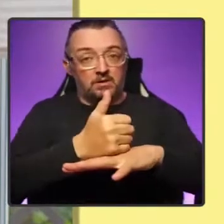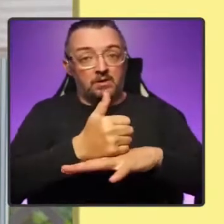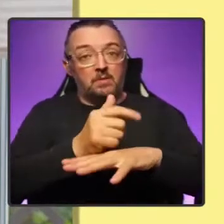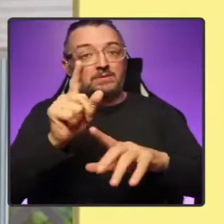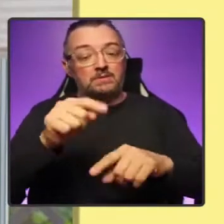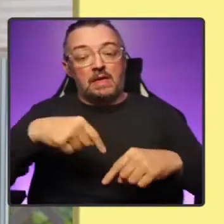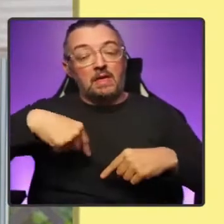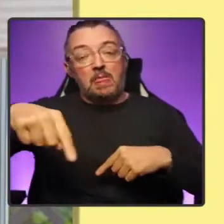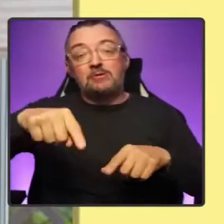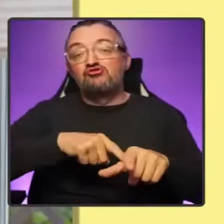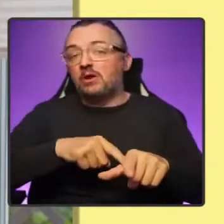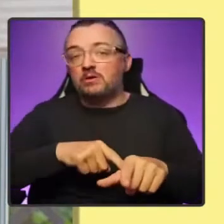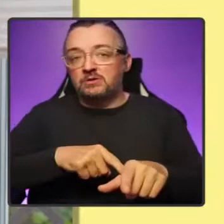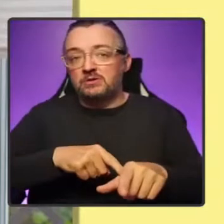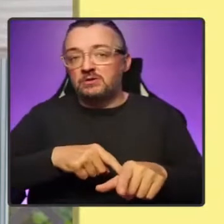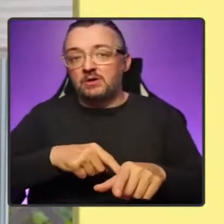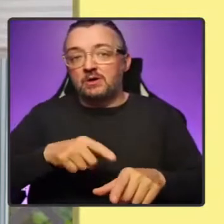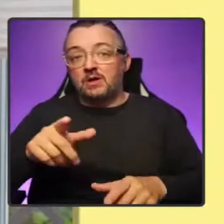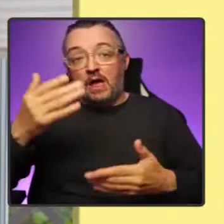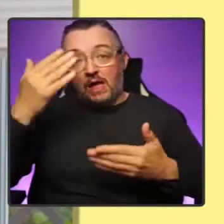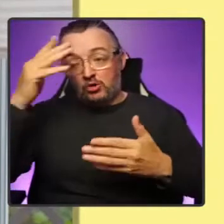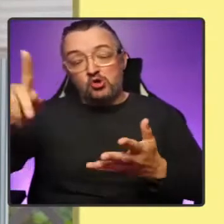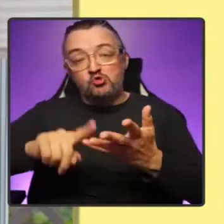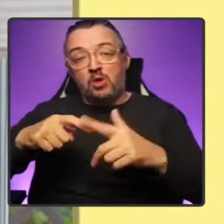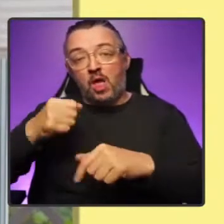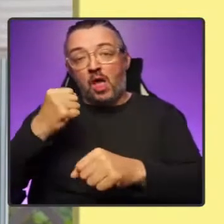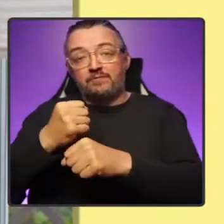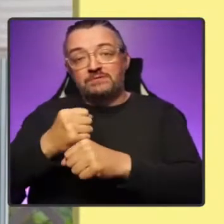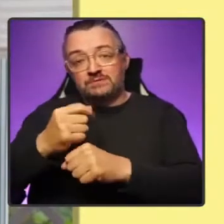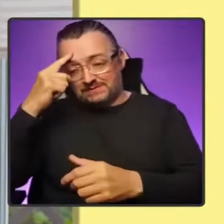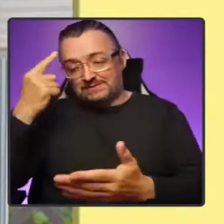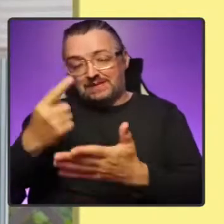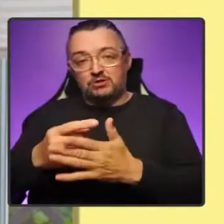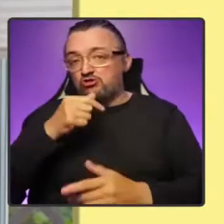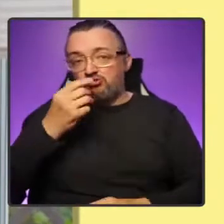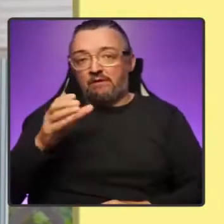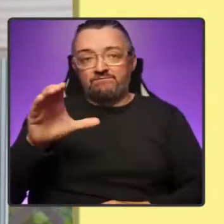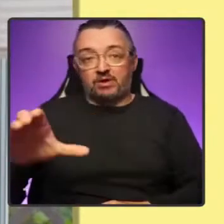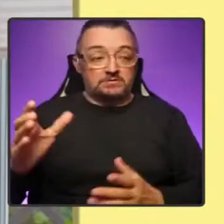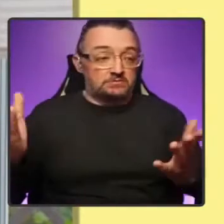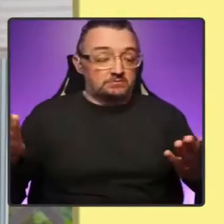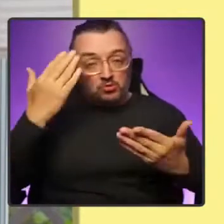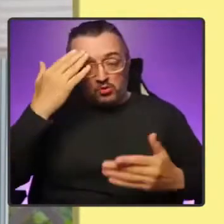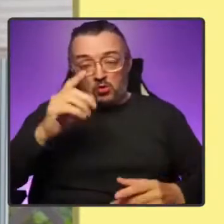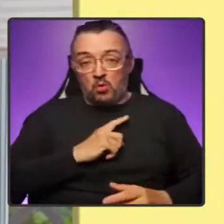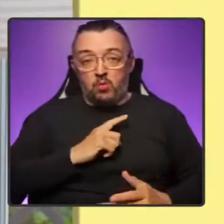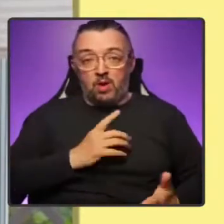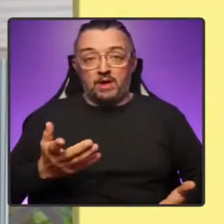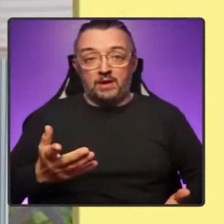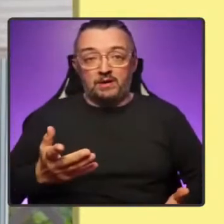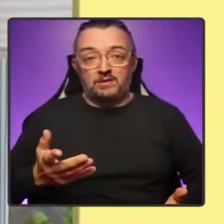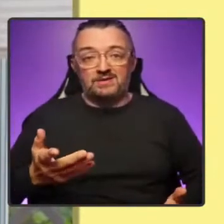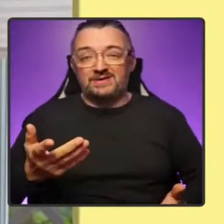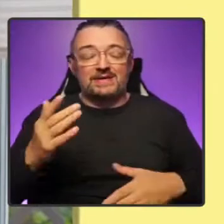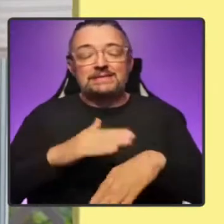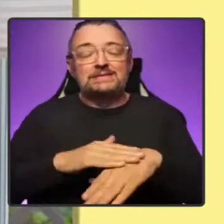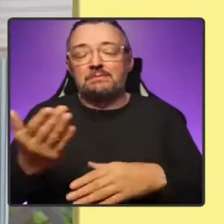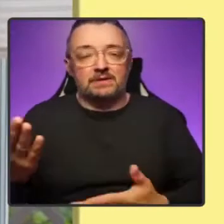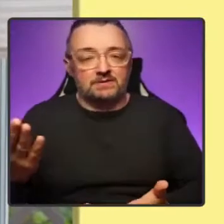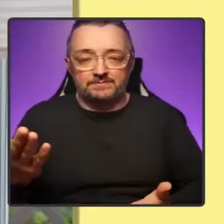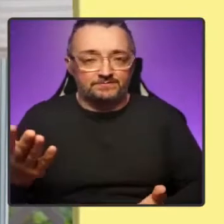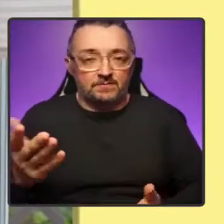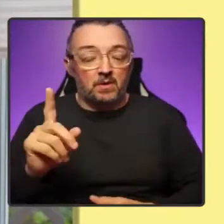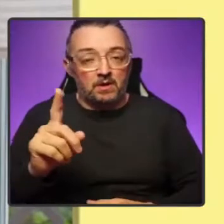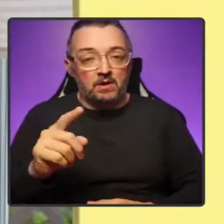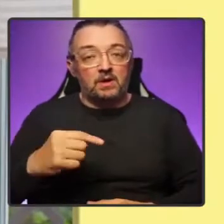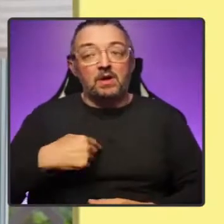Now I don't know why the UK government has decided not to fund it, and it doesn't actually really matter. But I do know that